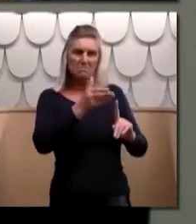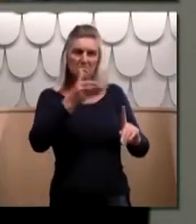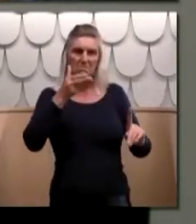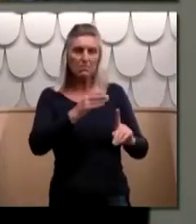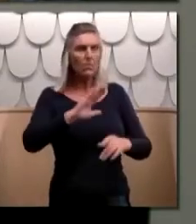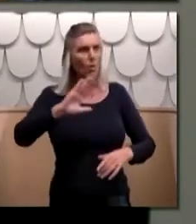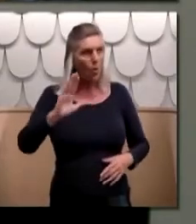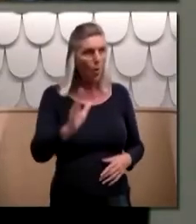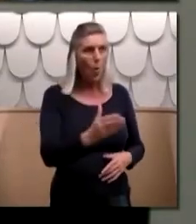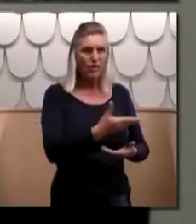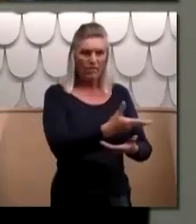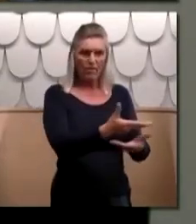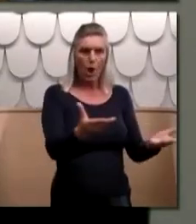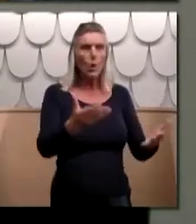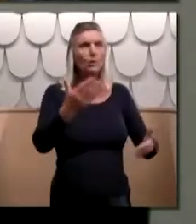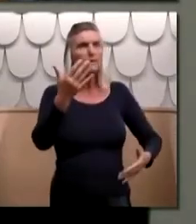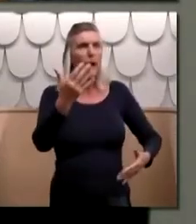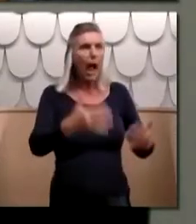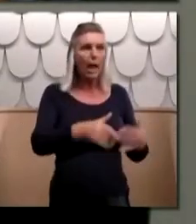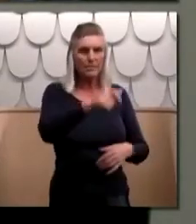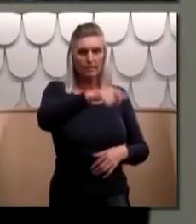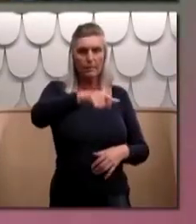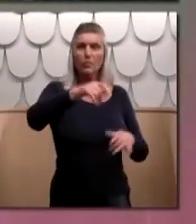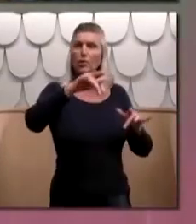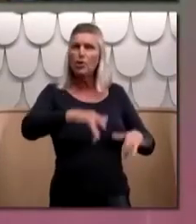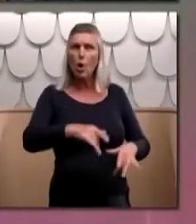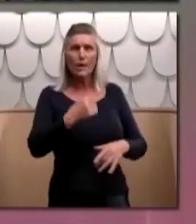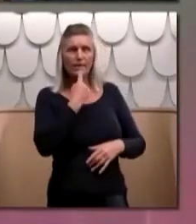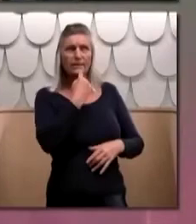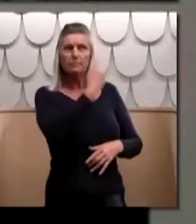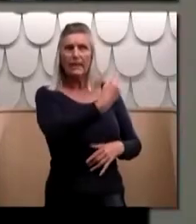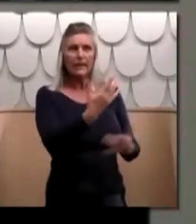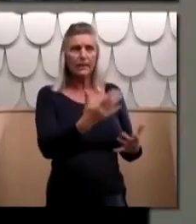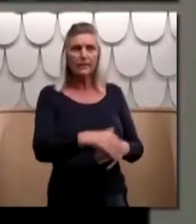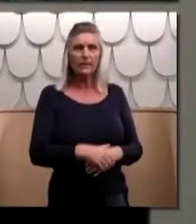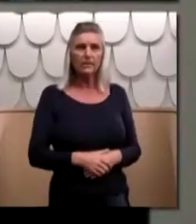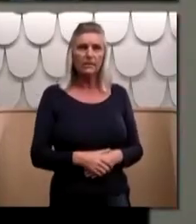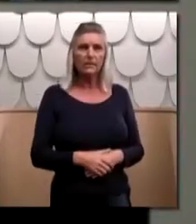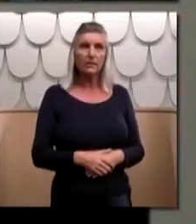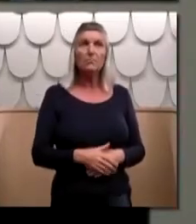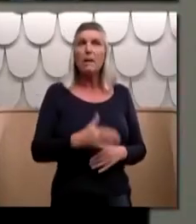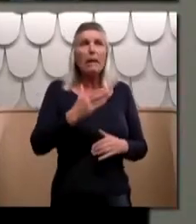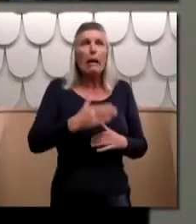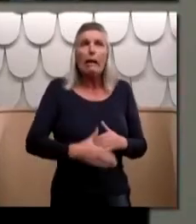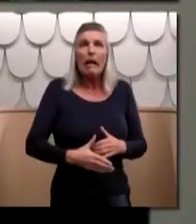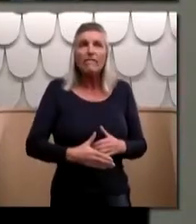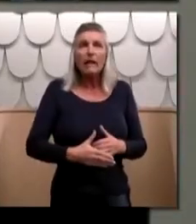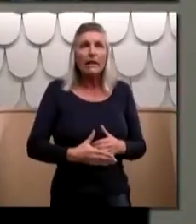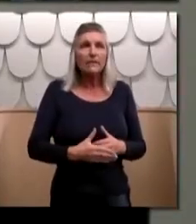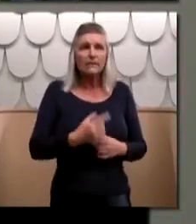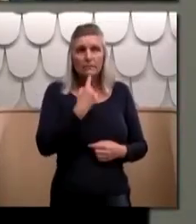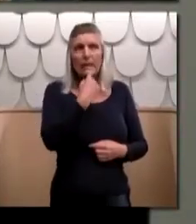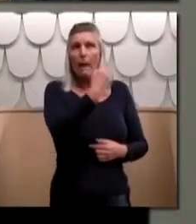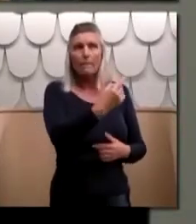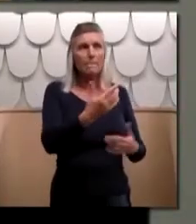survivors who have not yet been able to speak or may never be able to.